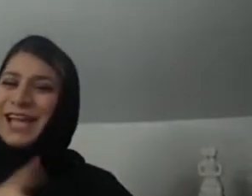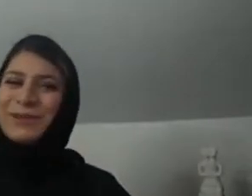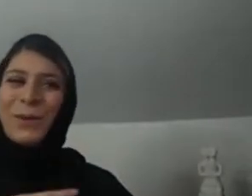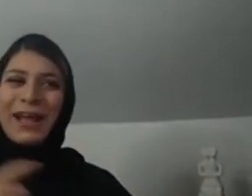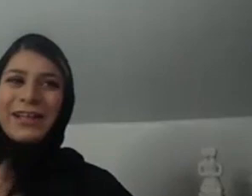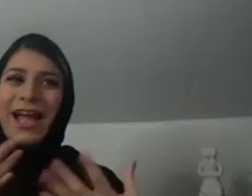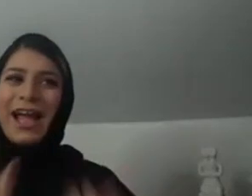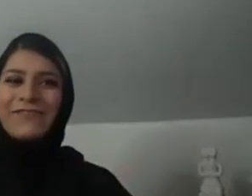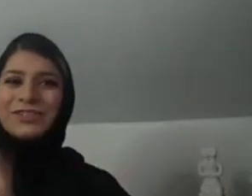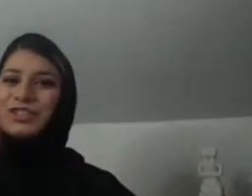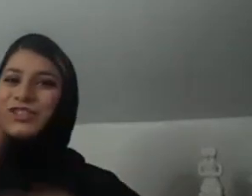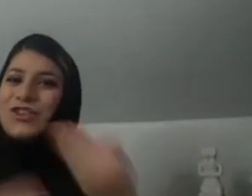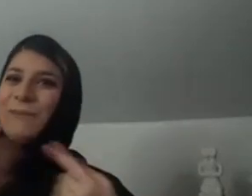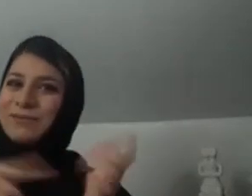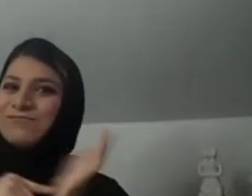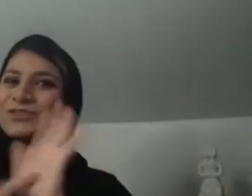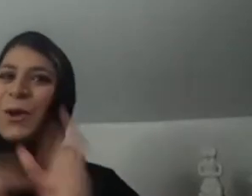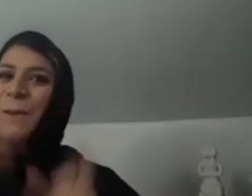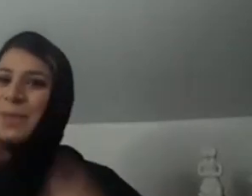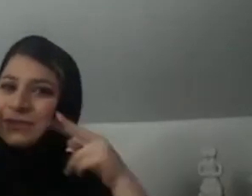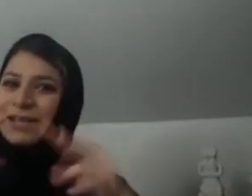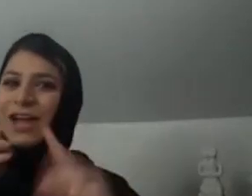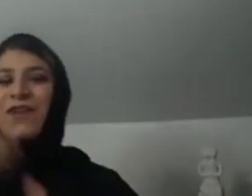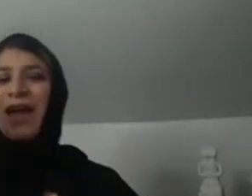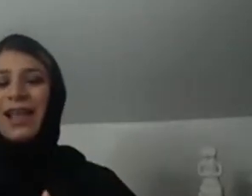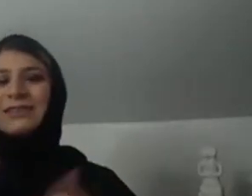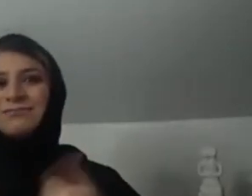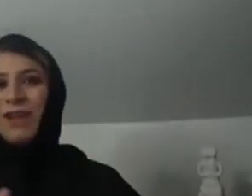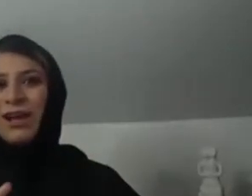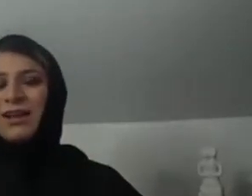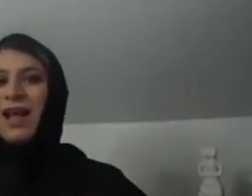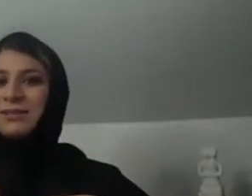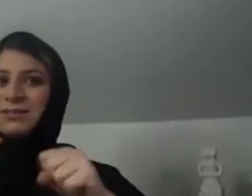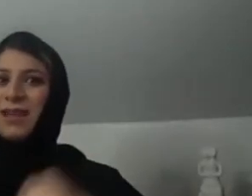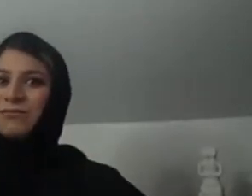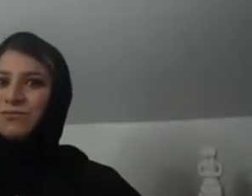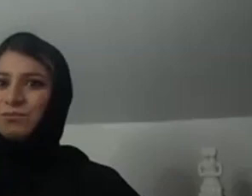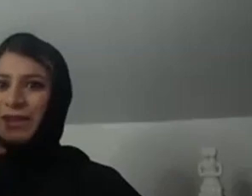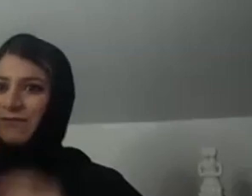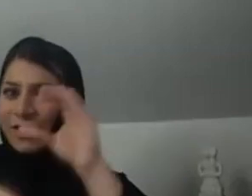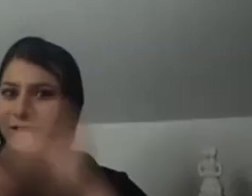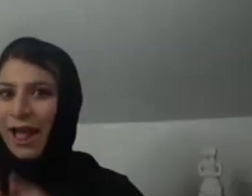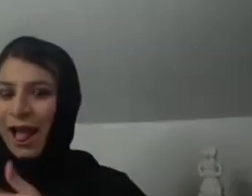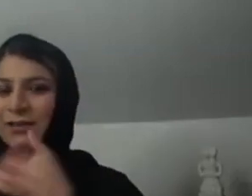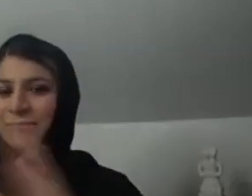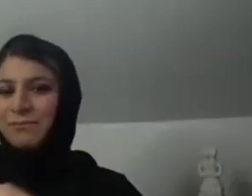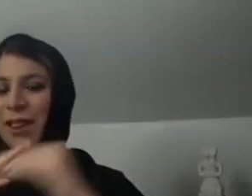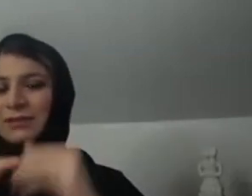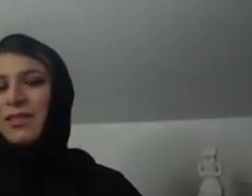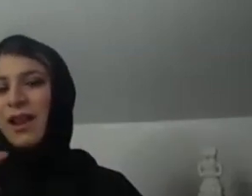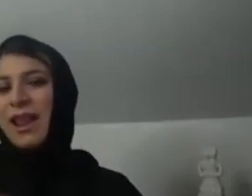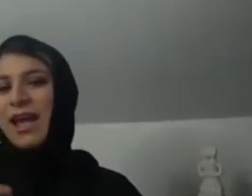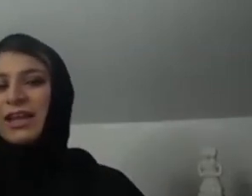across the globe. And I feel very, very proud of that piece of work that I've done. I think it's an opportunity to tell a story, people telling their own